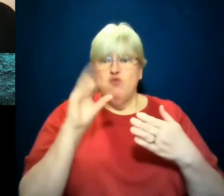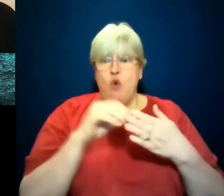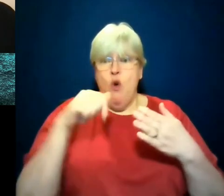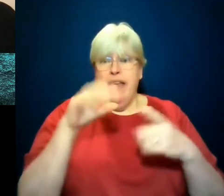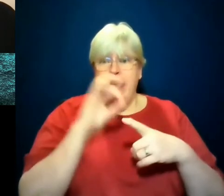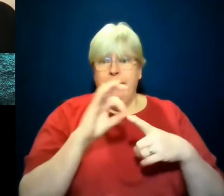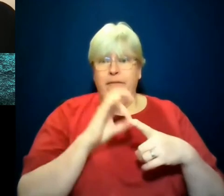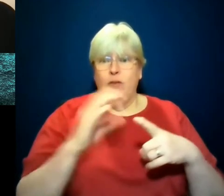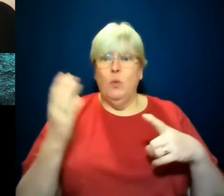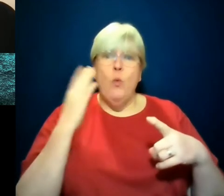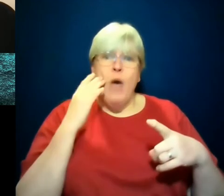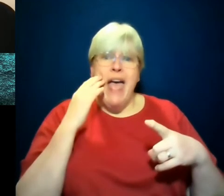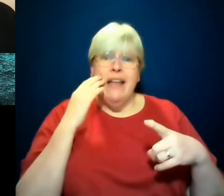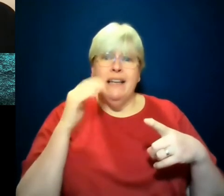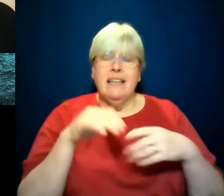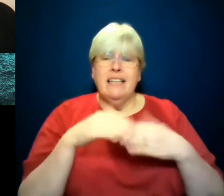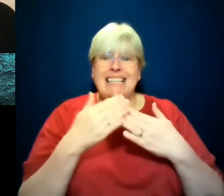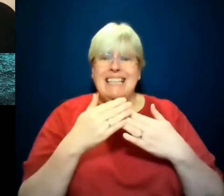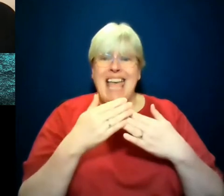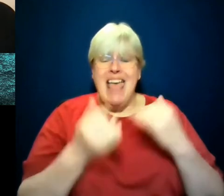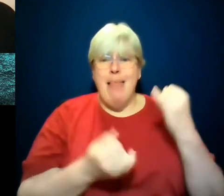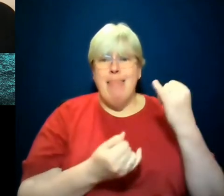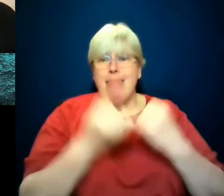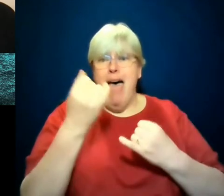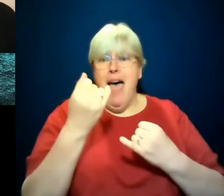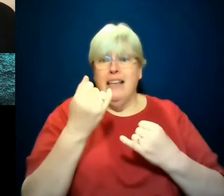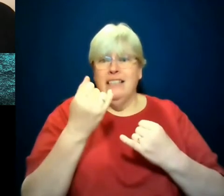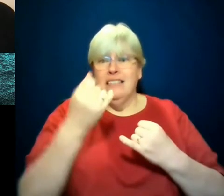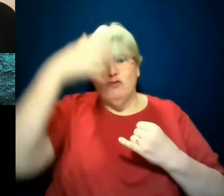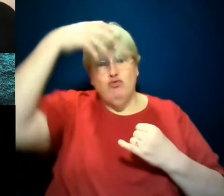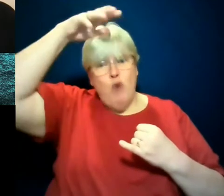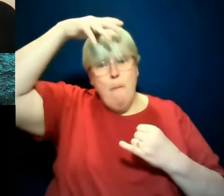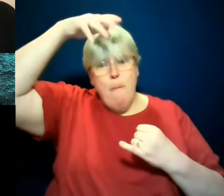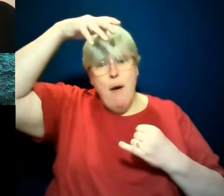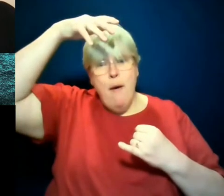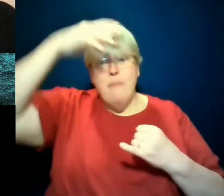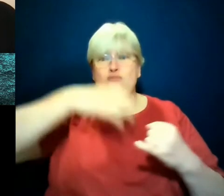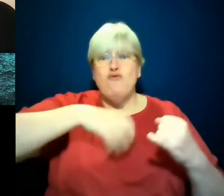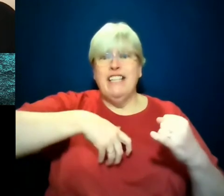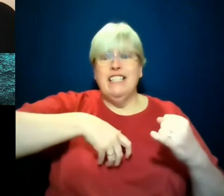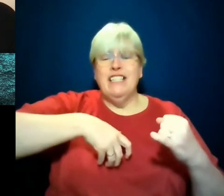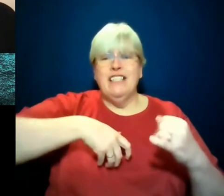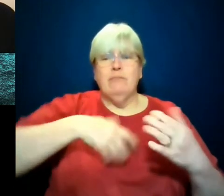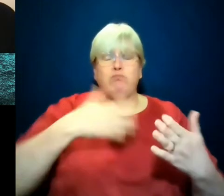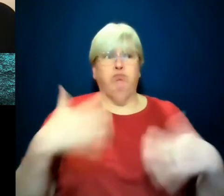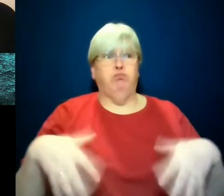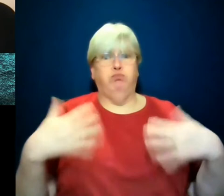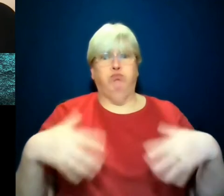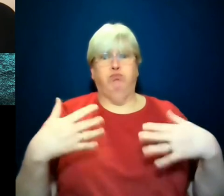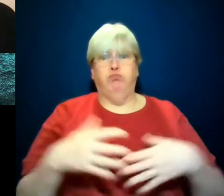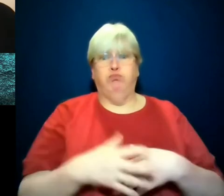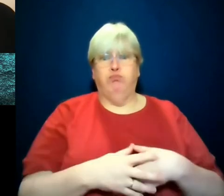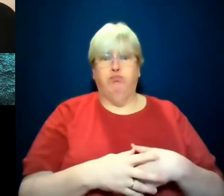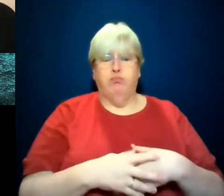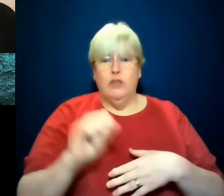the day, the last day of the Trump presidency and that is so apposite to your book